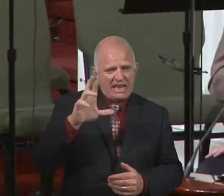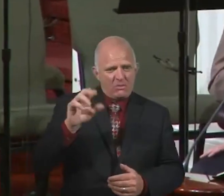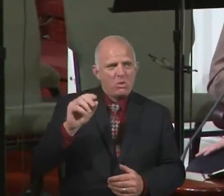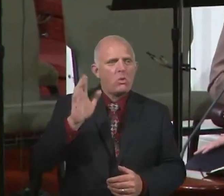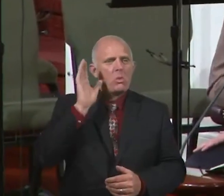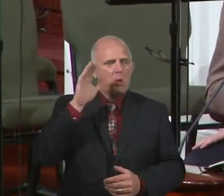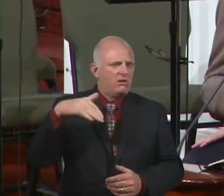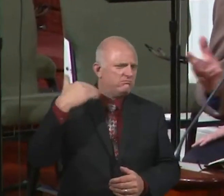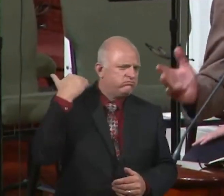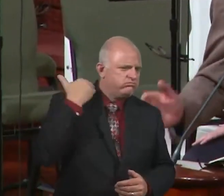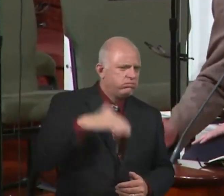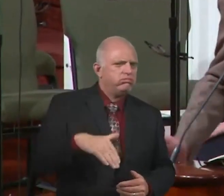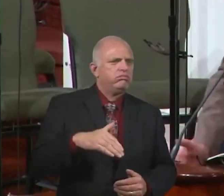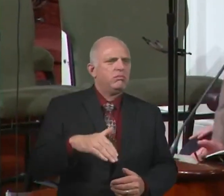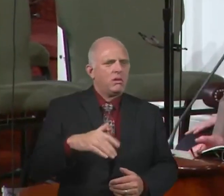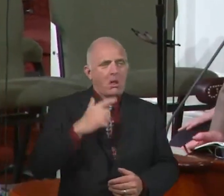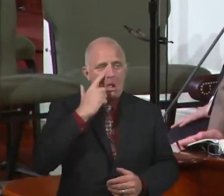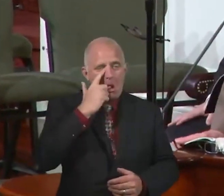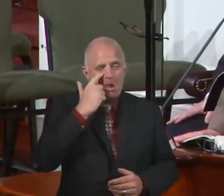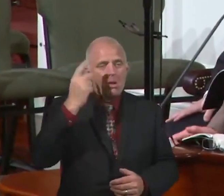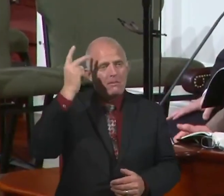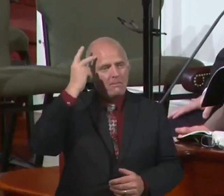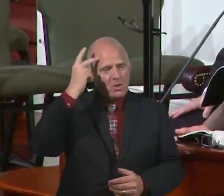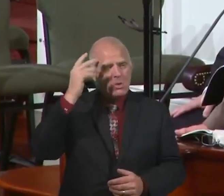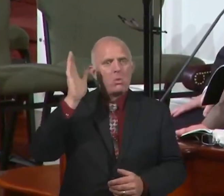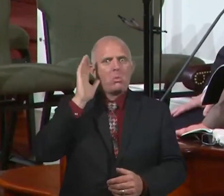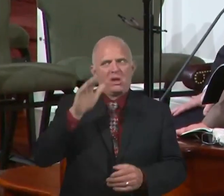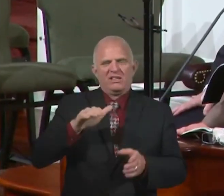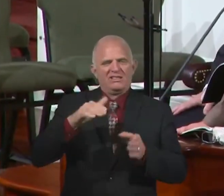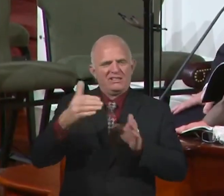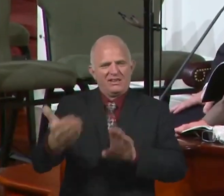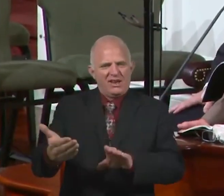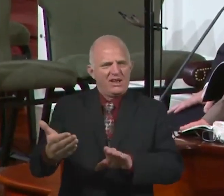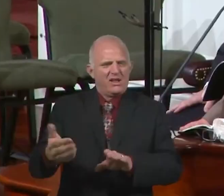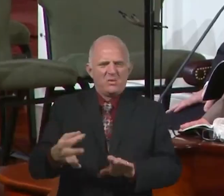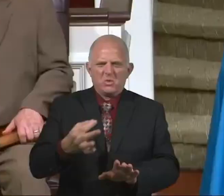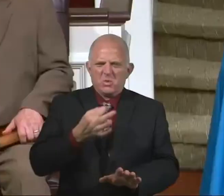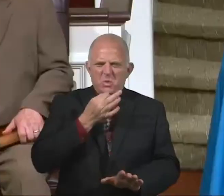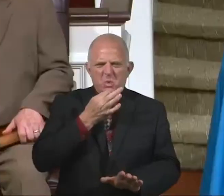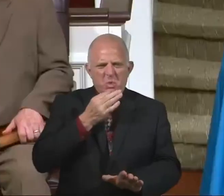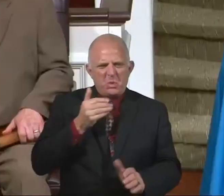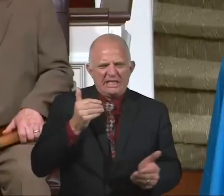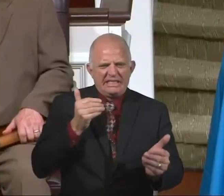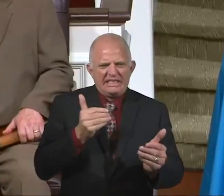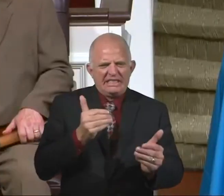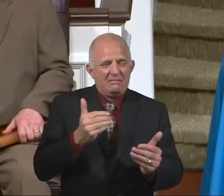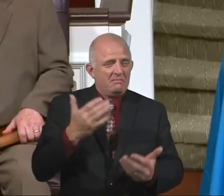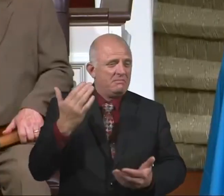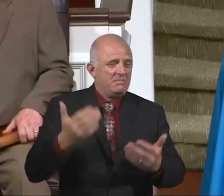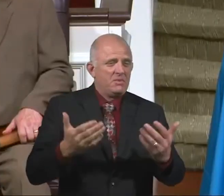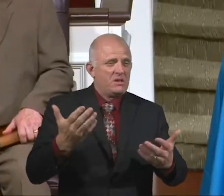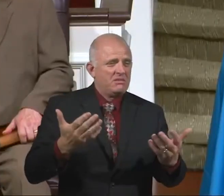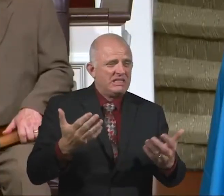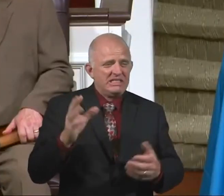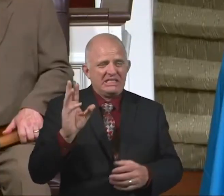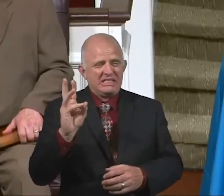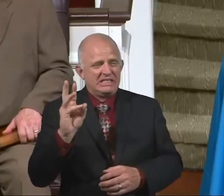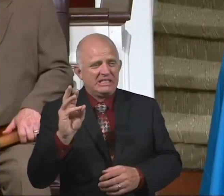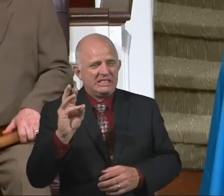his head off and he would go into eternity in probably the early days of his sixth decade of life.